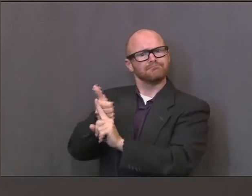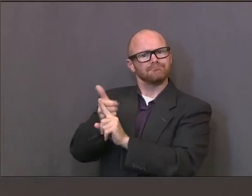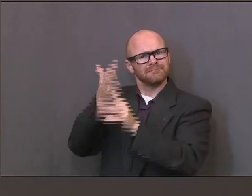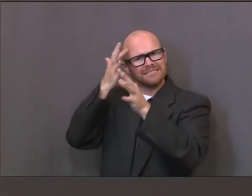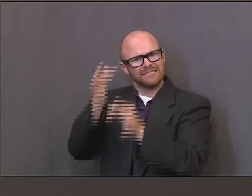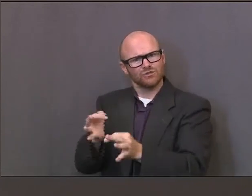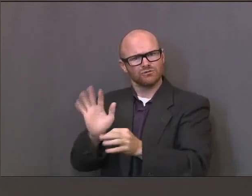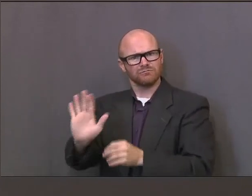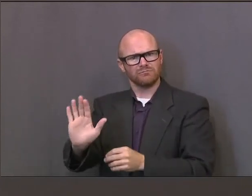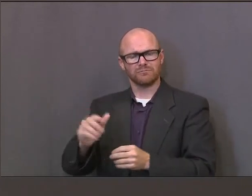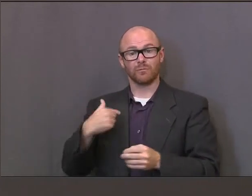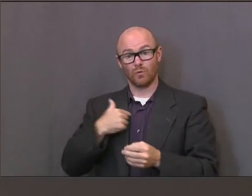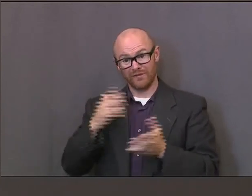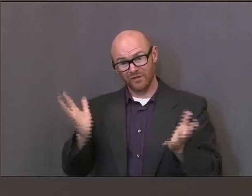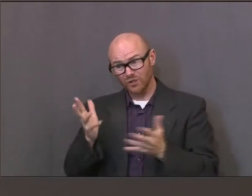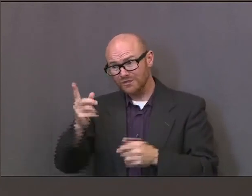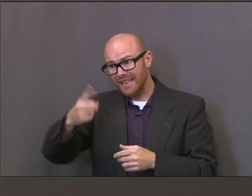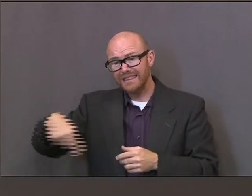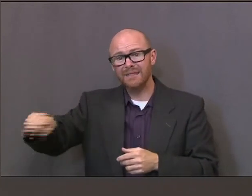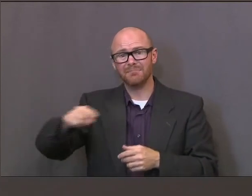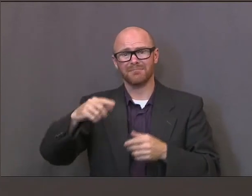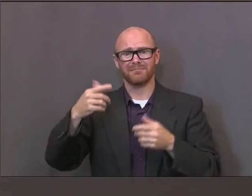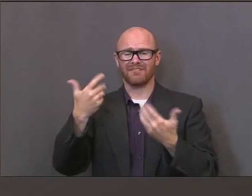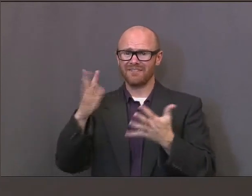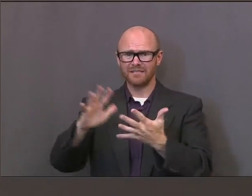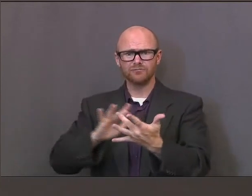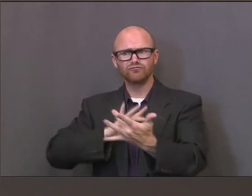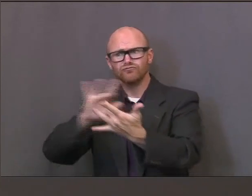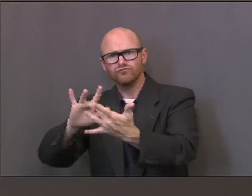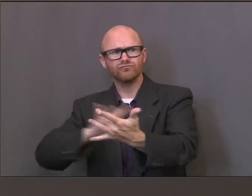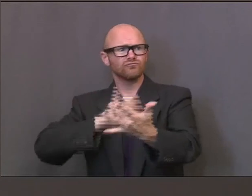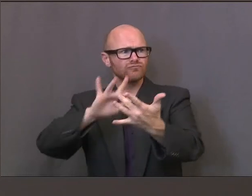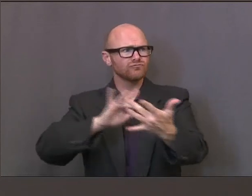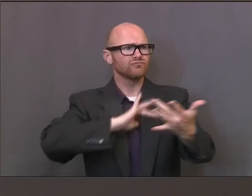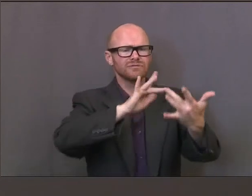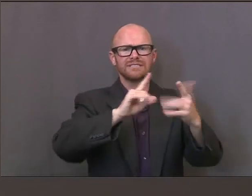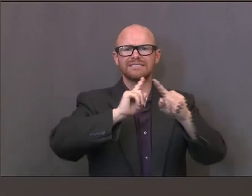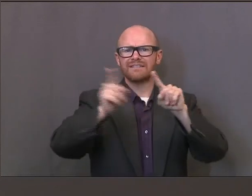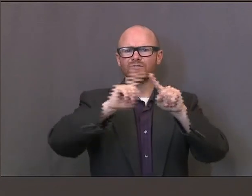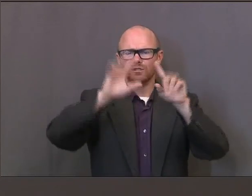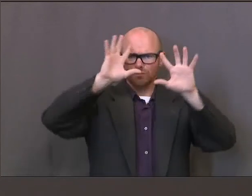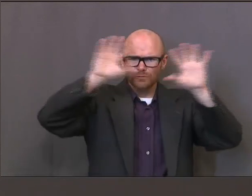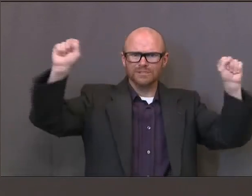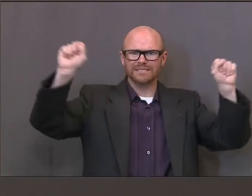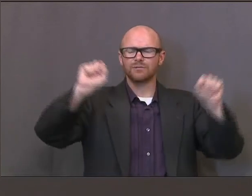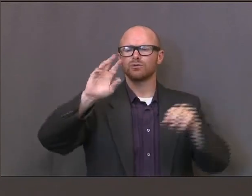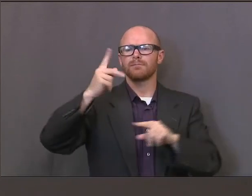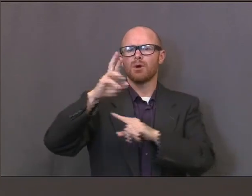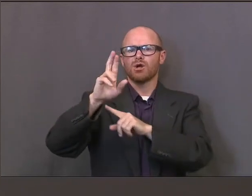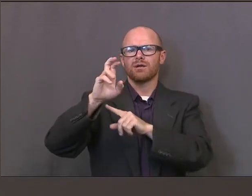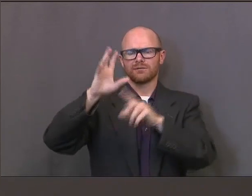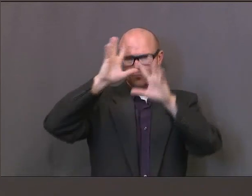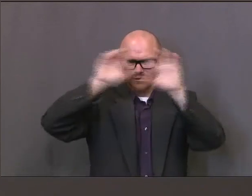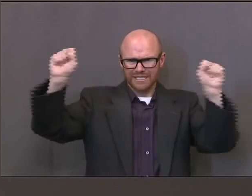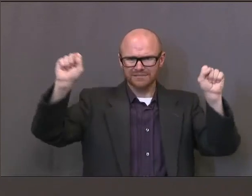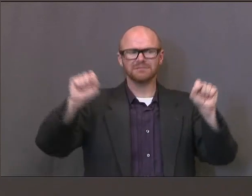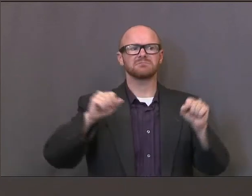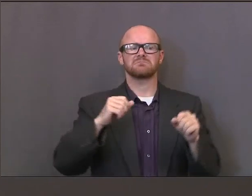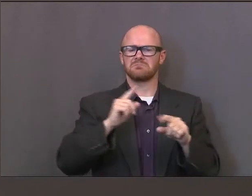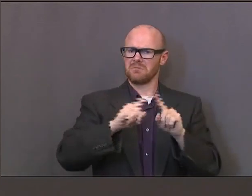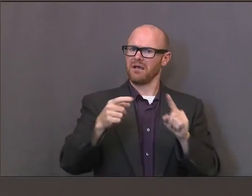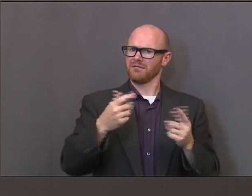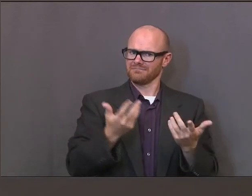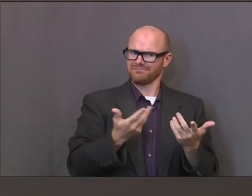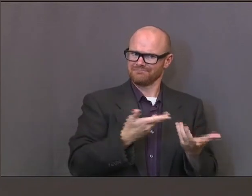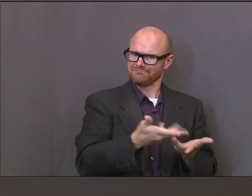decisions. And we've encouraged them. We've reached out to superintendents. We've asked them how they've engaged their teachers' association. And then we've also